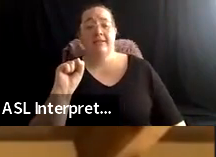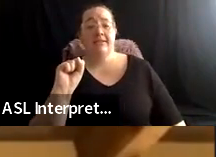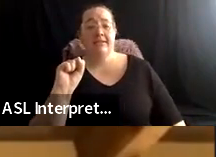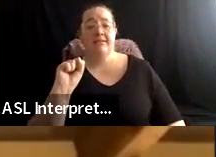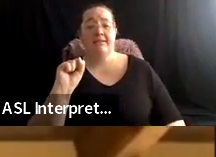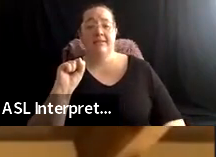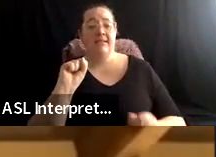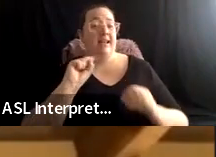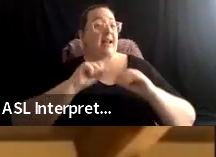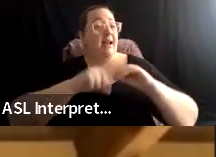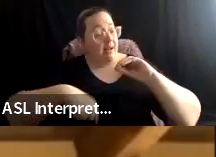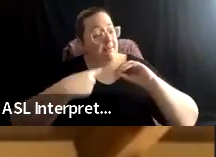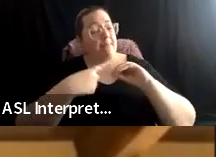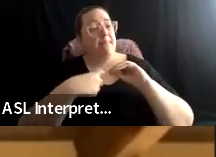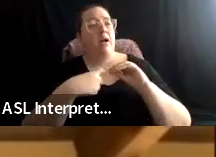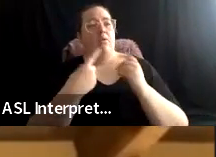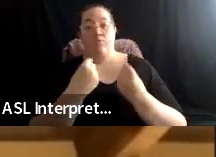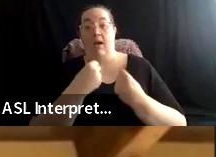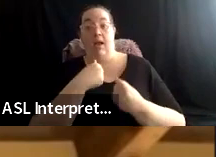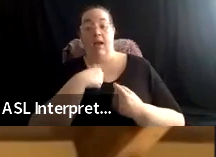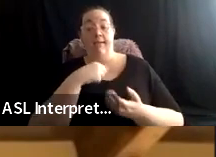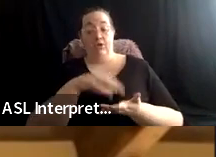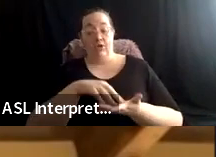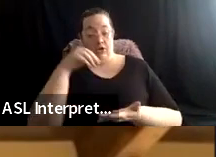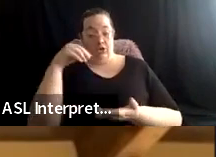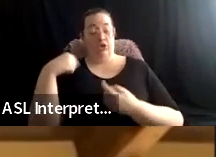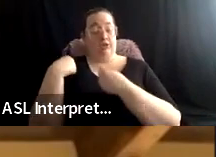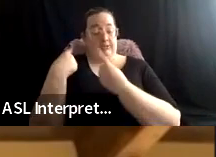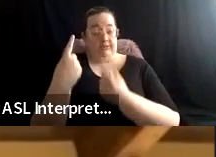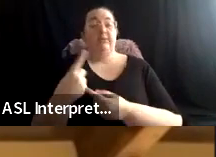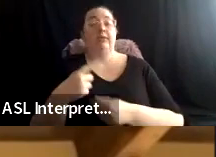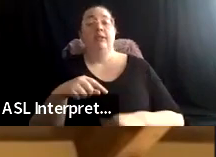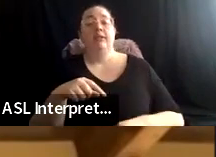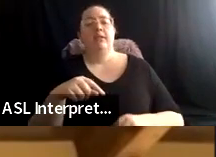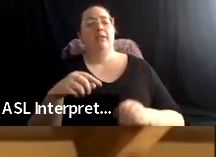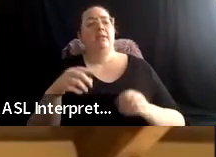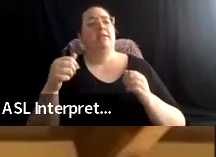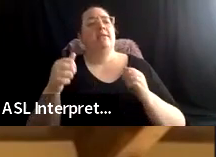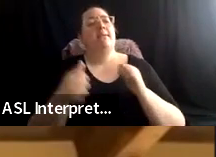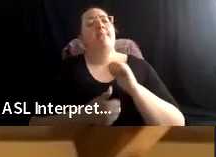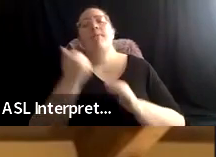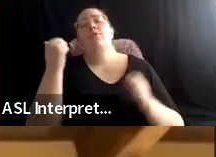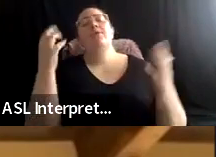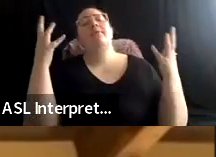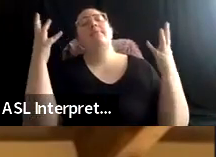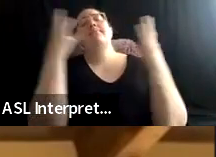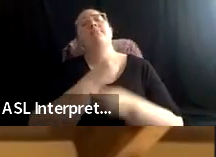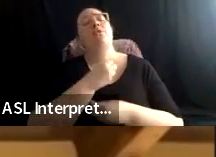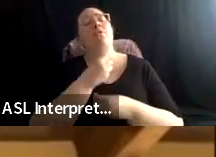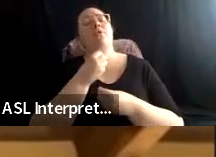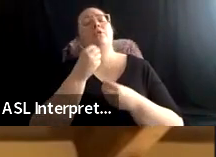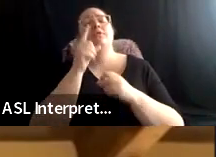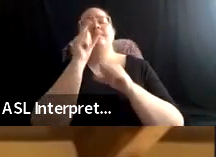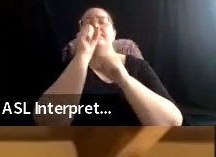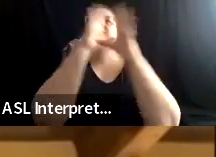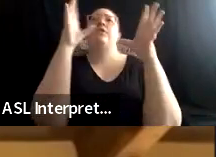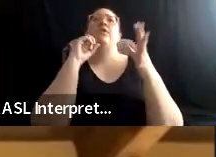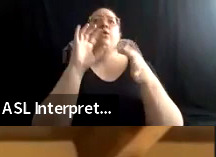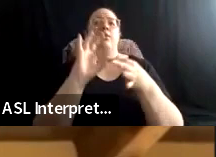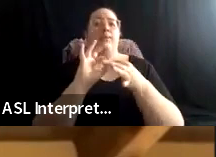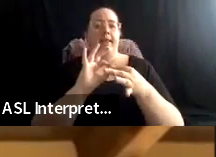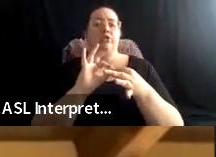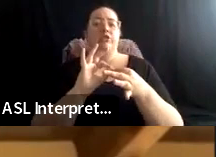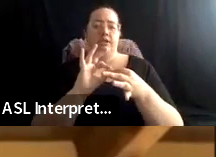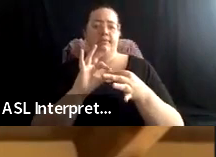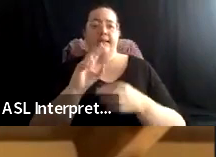what I've learned, um, is the most beautiful vision of relationship. It's kinship and it's